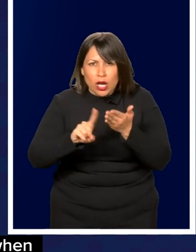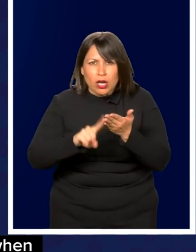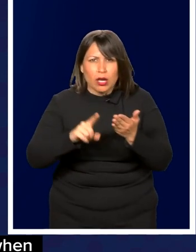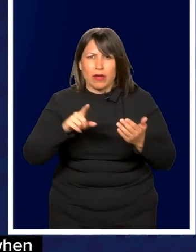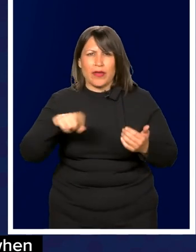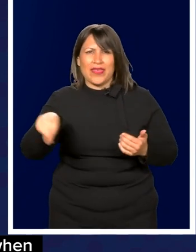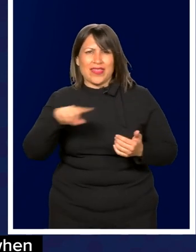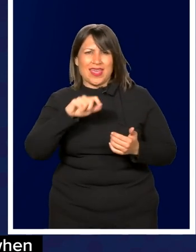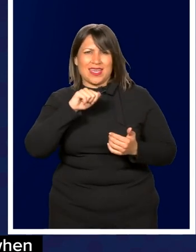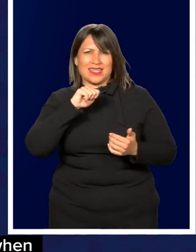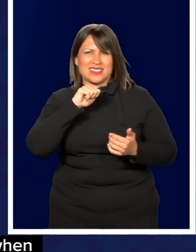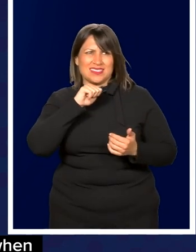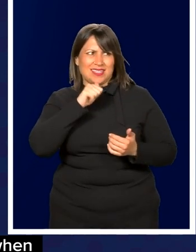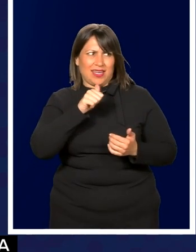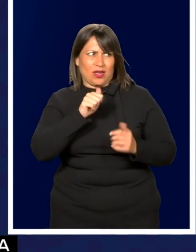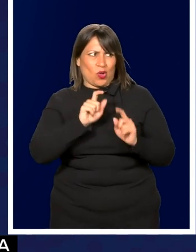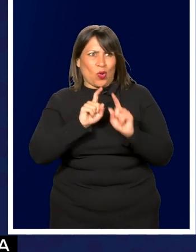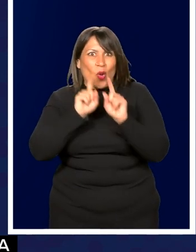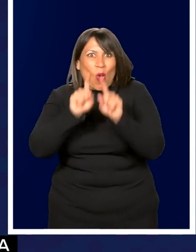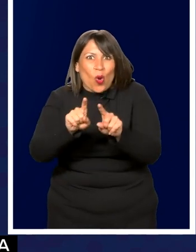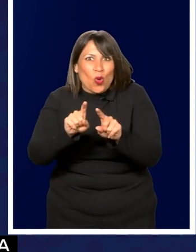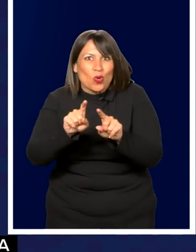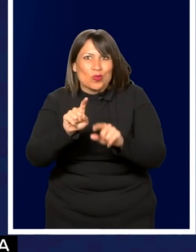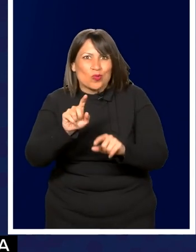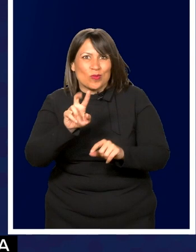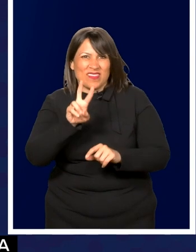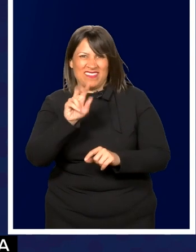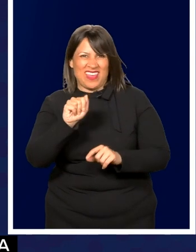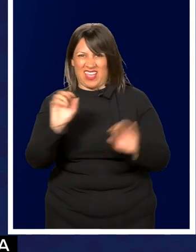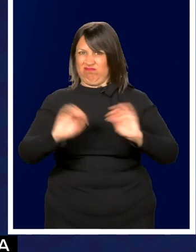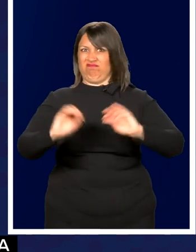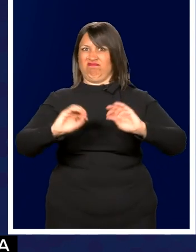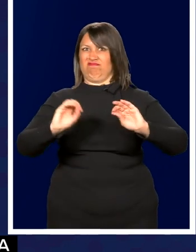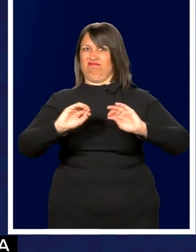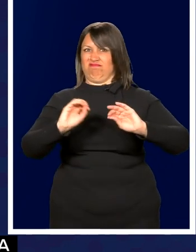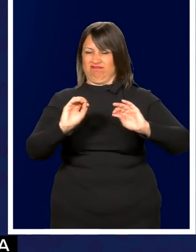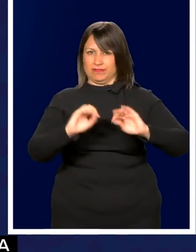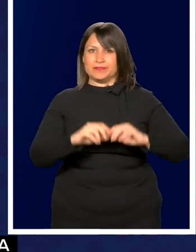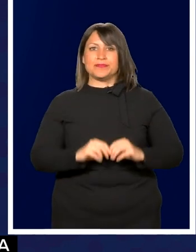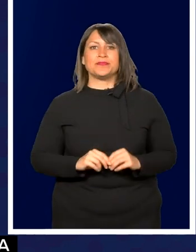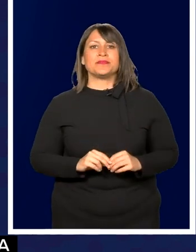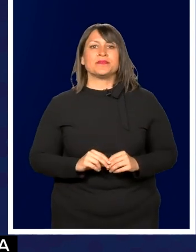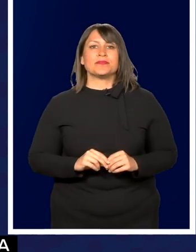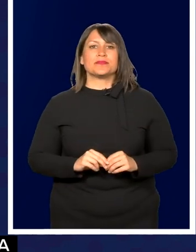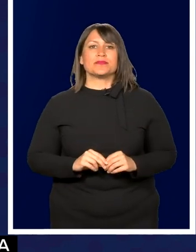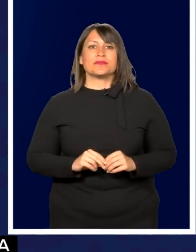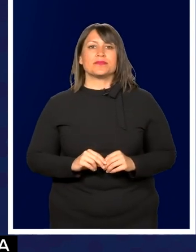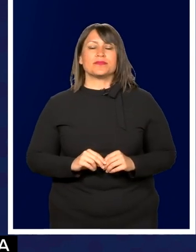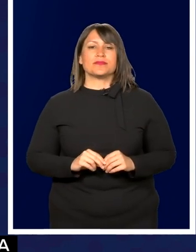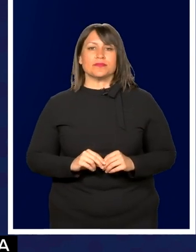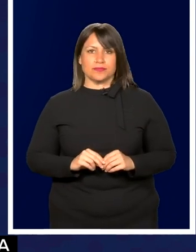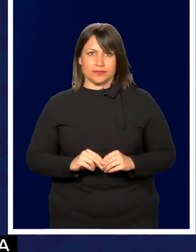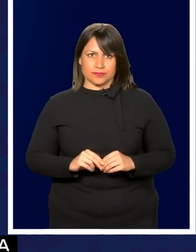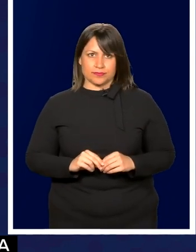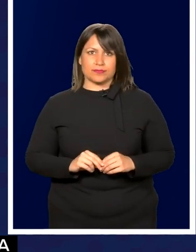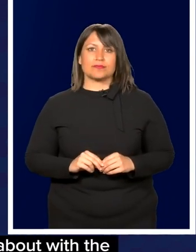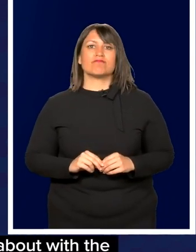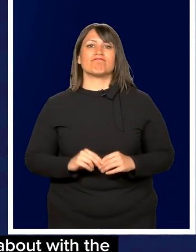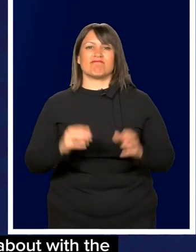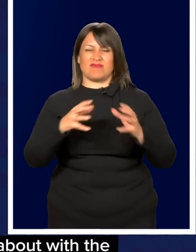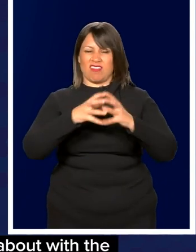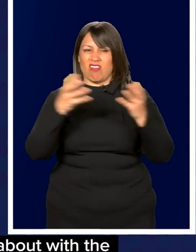on them. And they didn't ever even go to the VA or receive services from the VA at all. Now, a lot of that has to do with